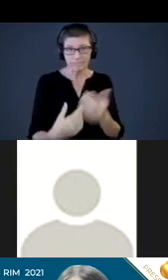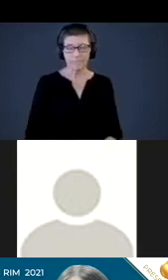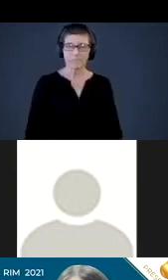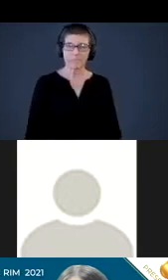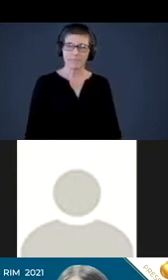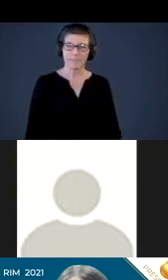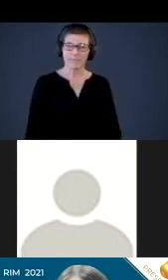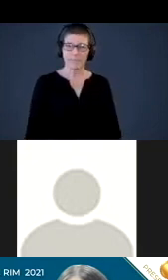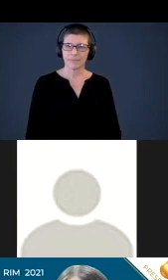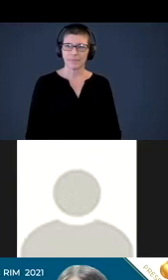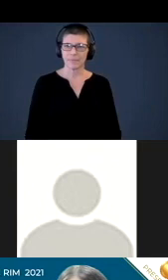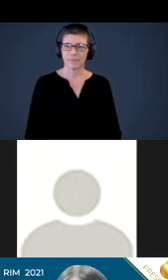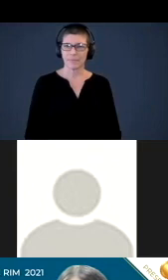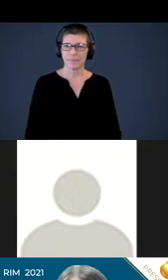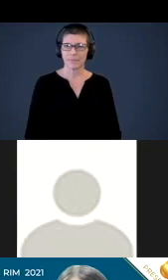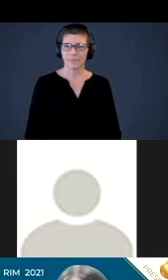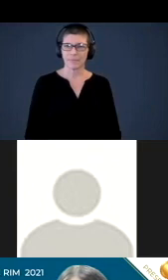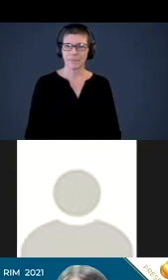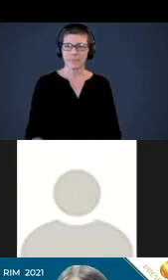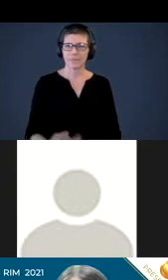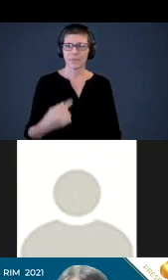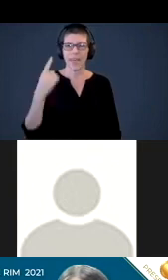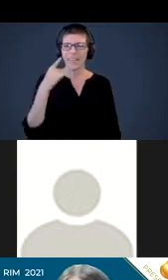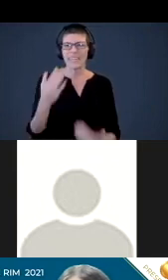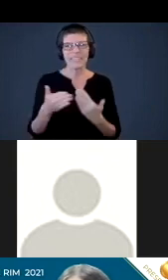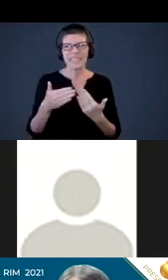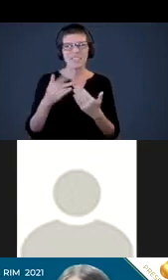And I think it's easy to just unmute yourself.